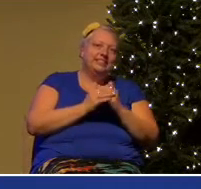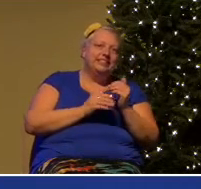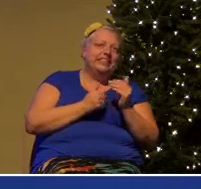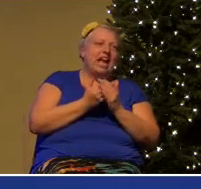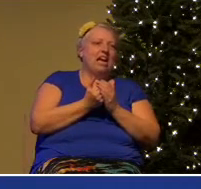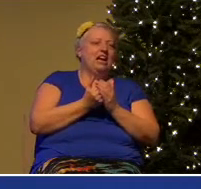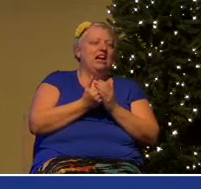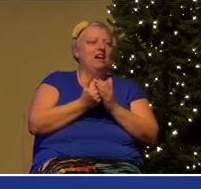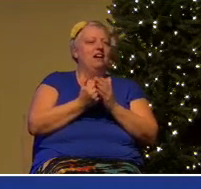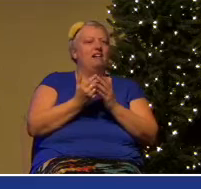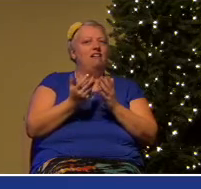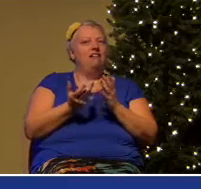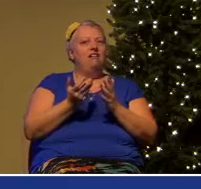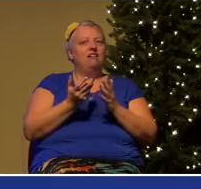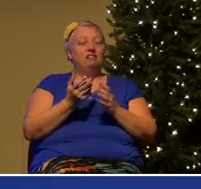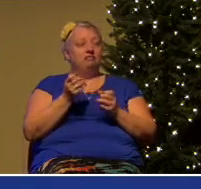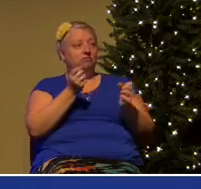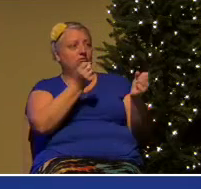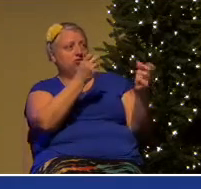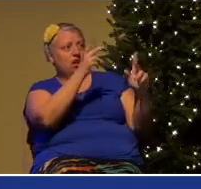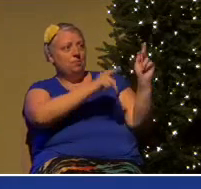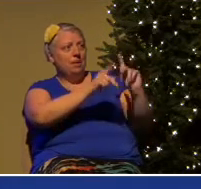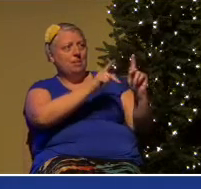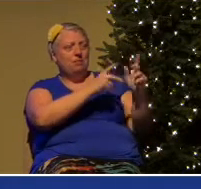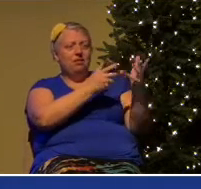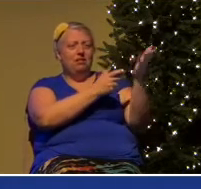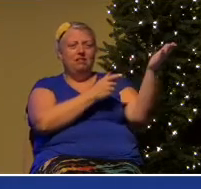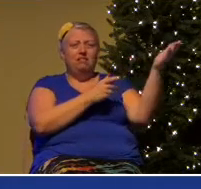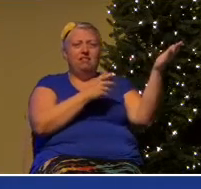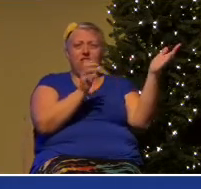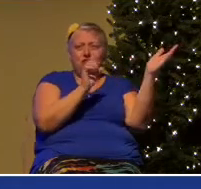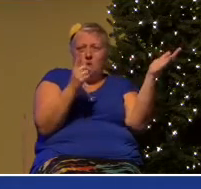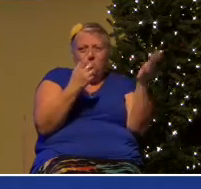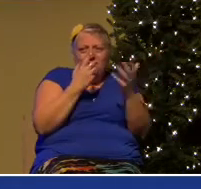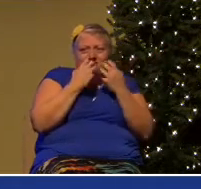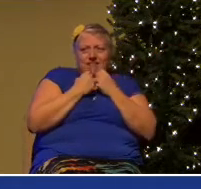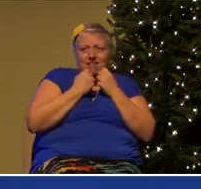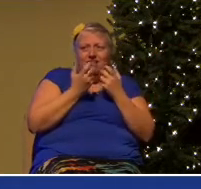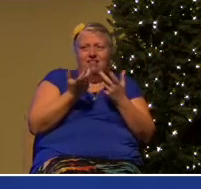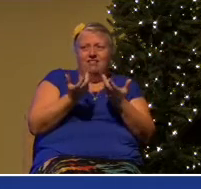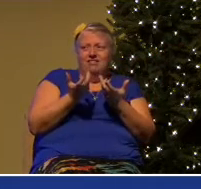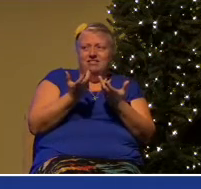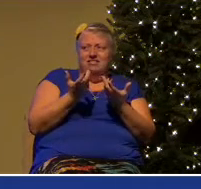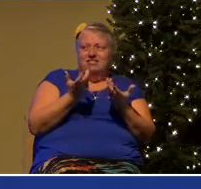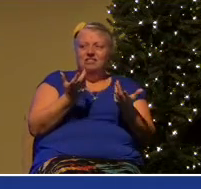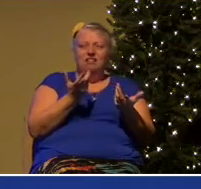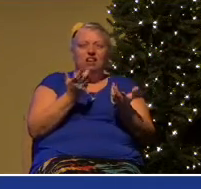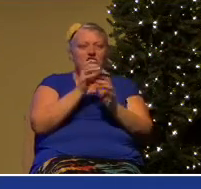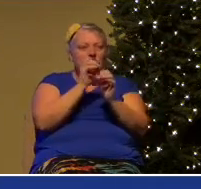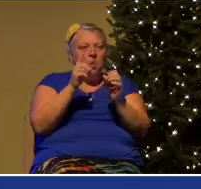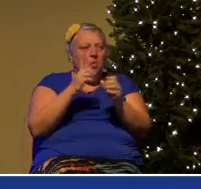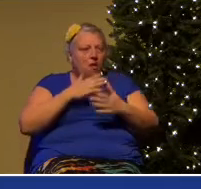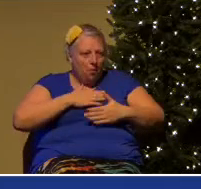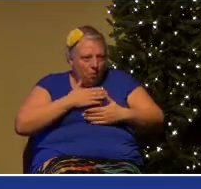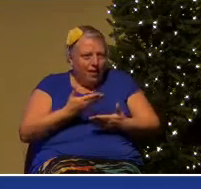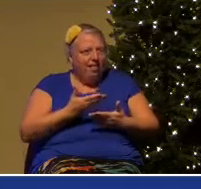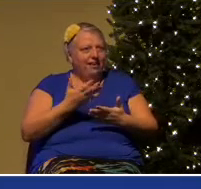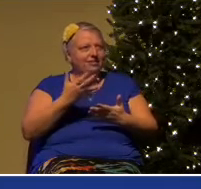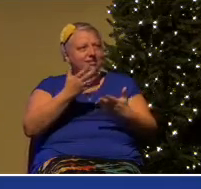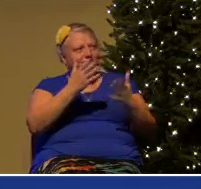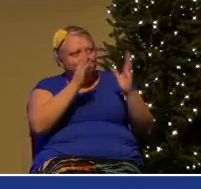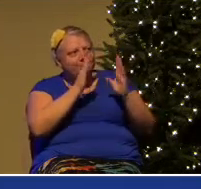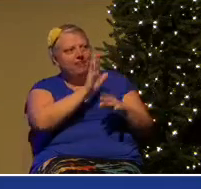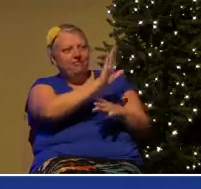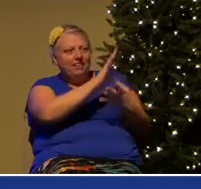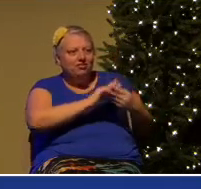cares about them. Nobody that will cry with them. Nobody that will hold their hand. Nobody that will hear their stories without shaming them